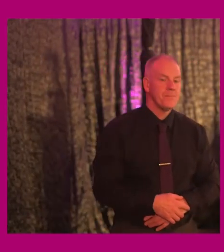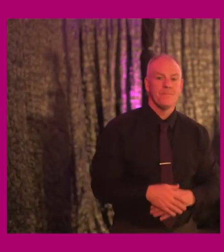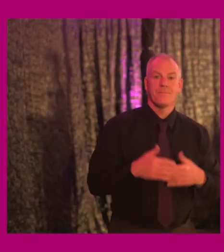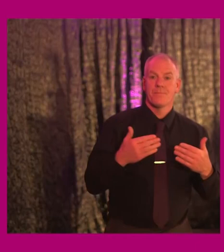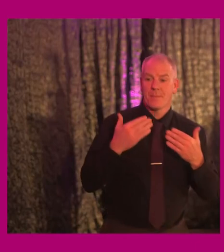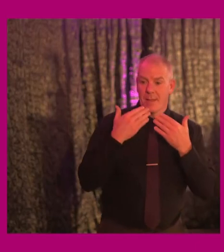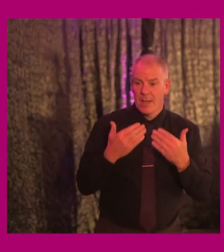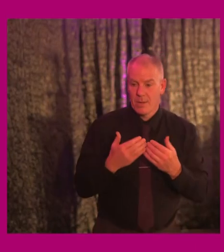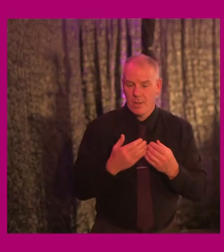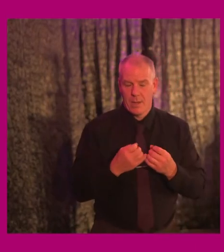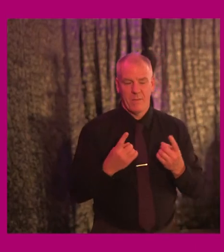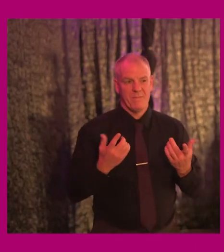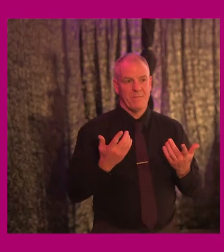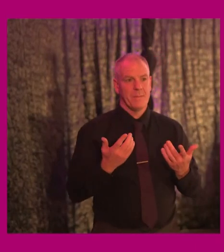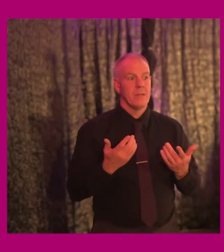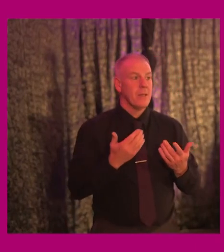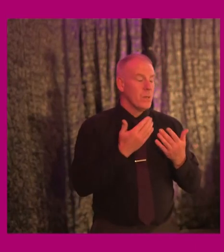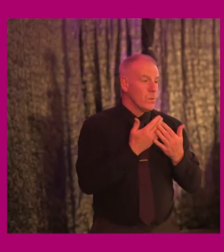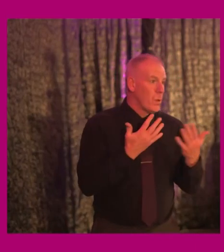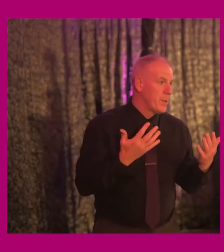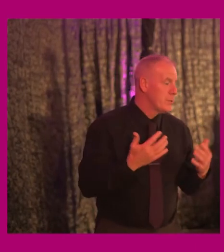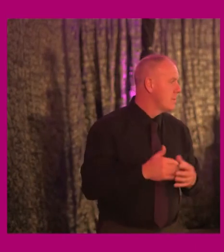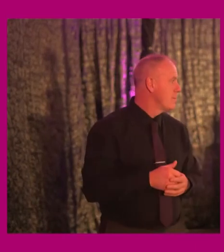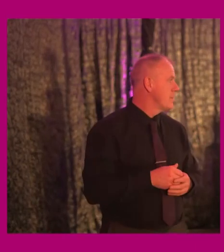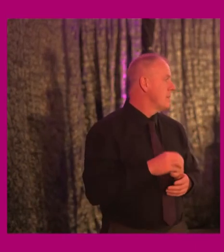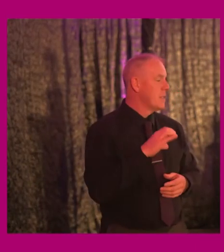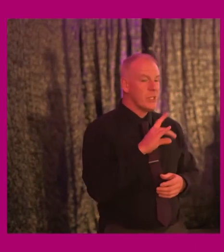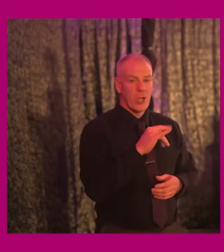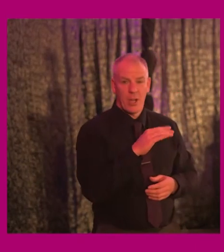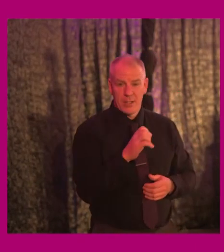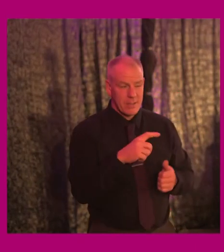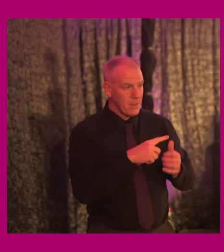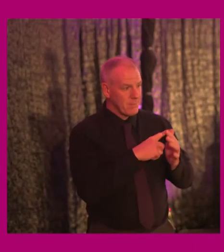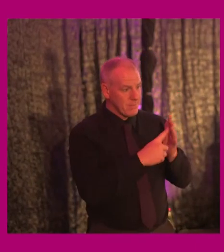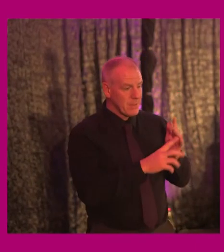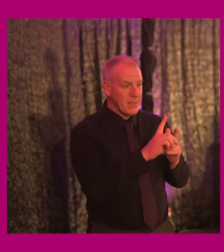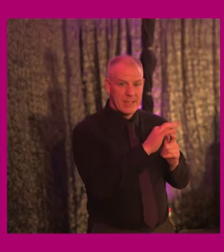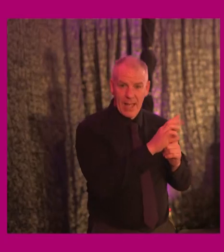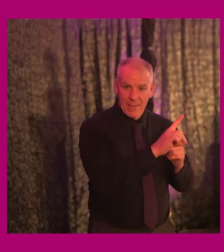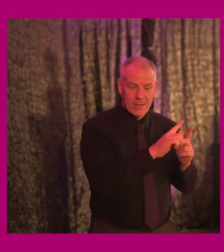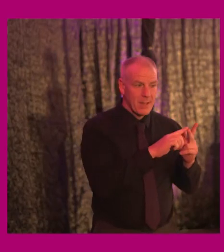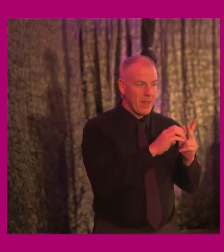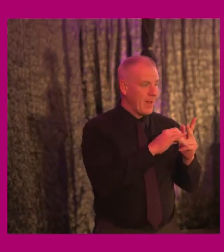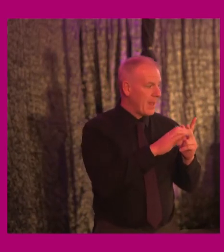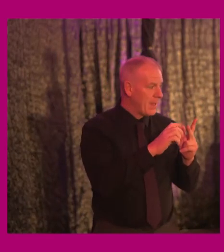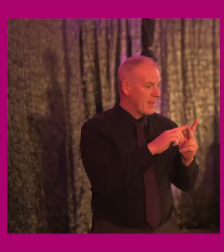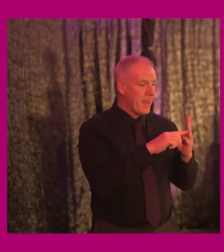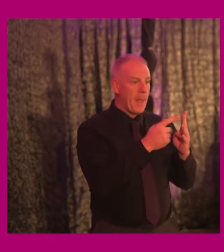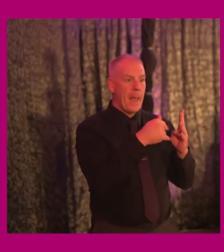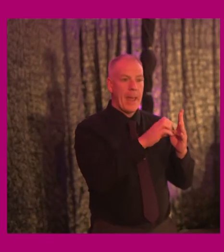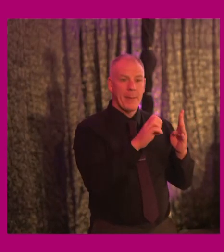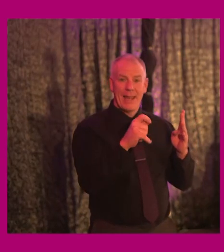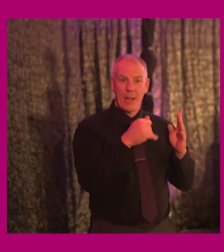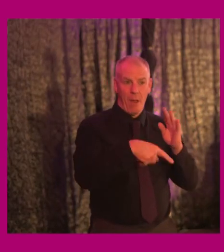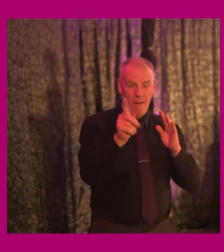Thank you, uh, so much, um, Charlotte and to also David, Elaine, Amy and Eleanor in their absence